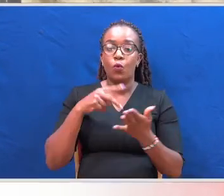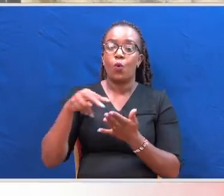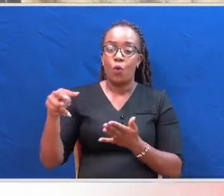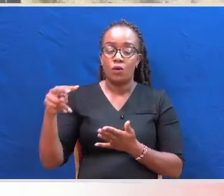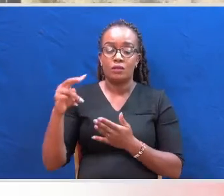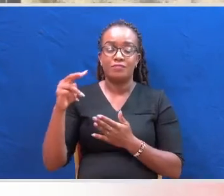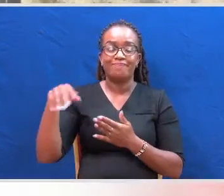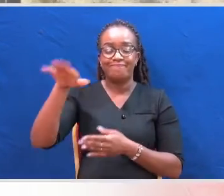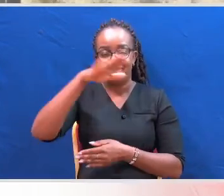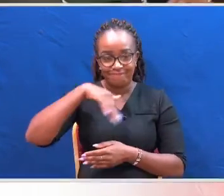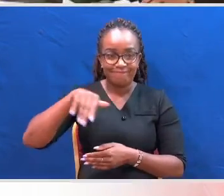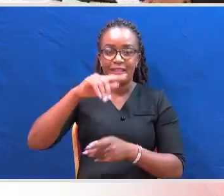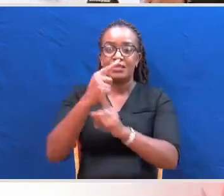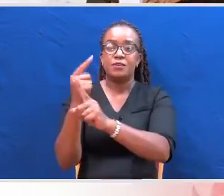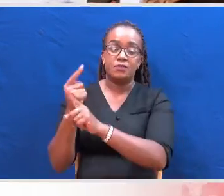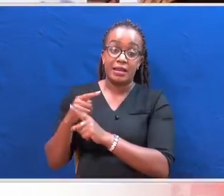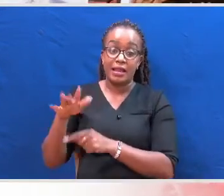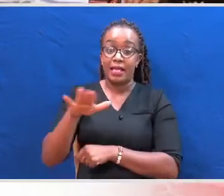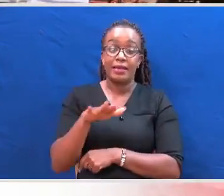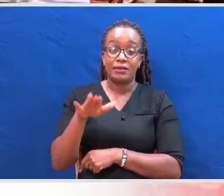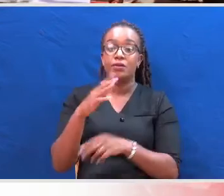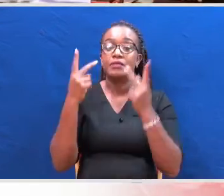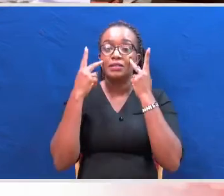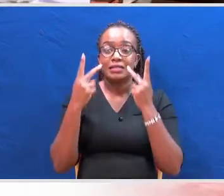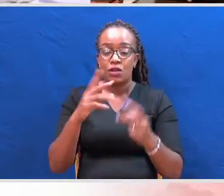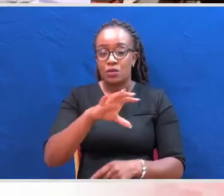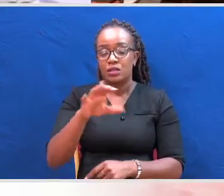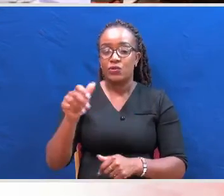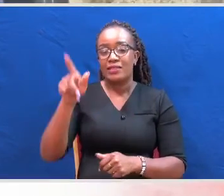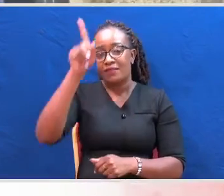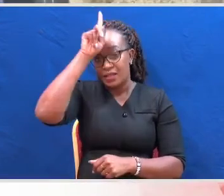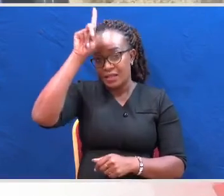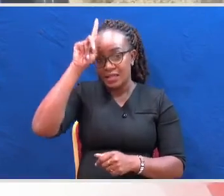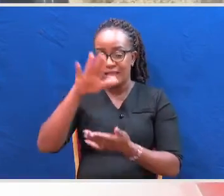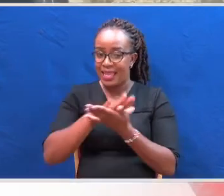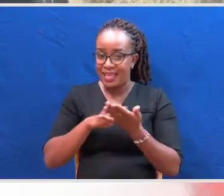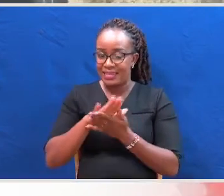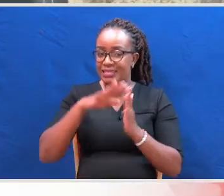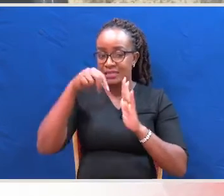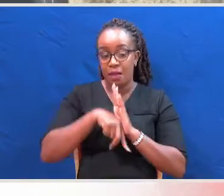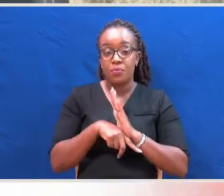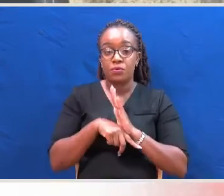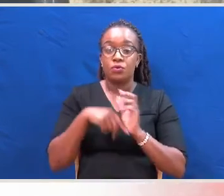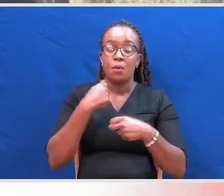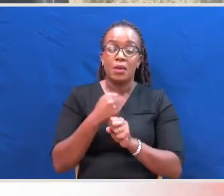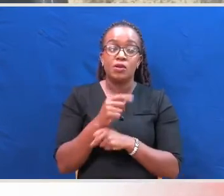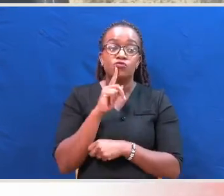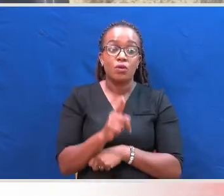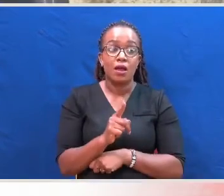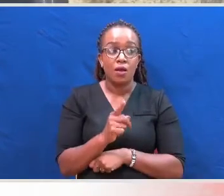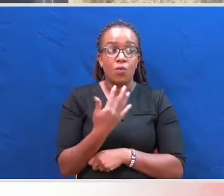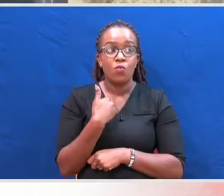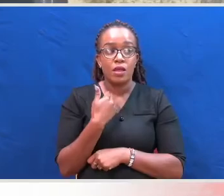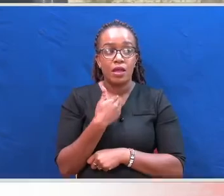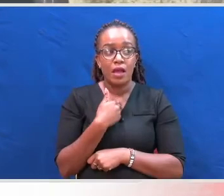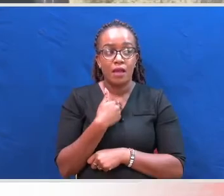seen court stations in very, very remote areas, I would say. So they help in ensuring that we have as many